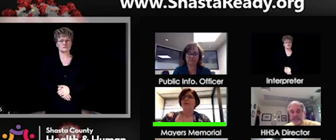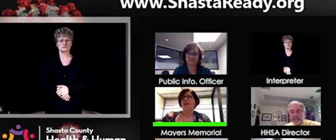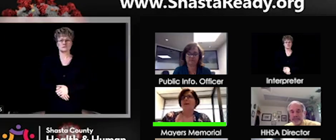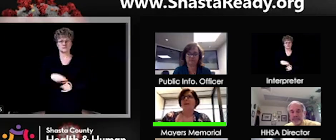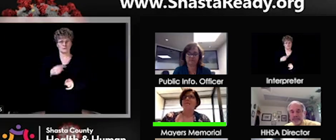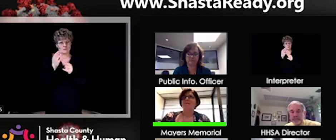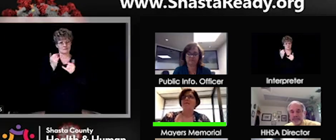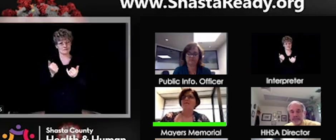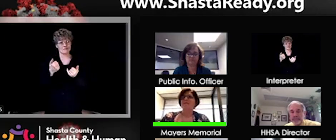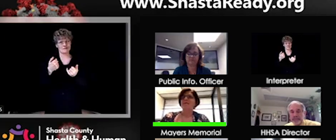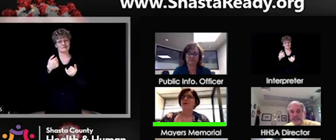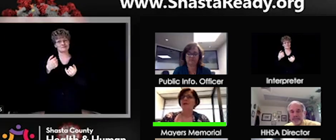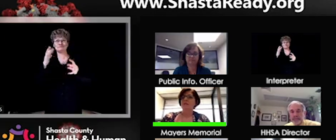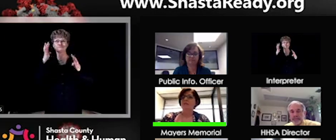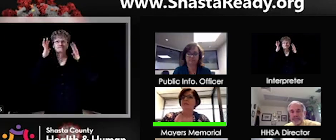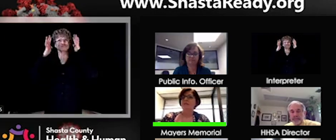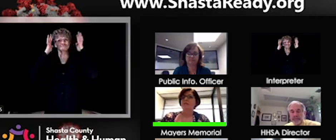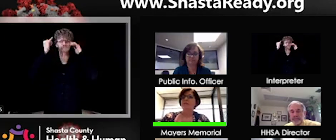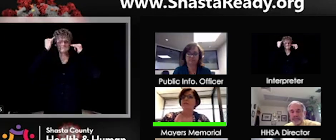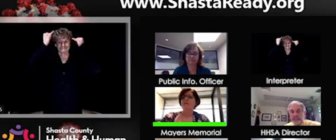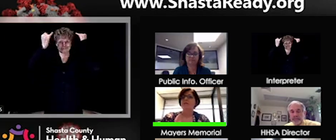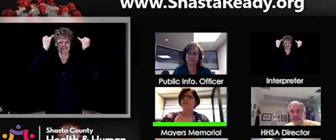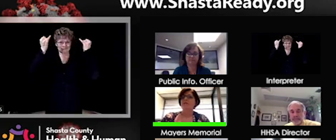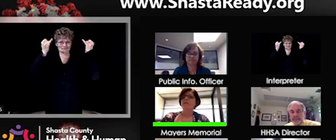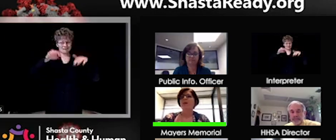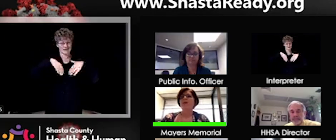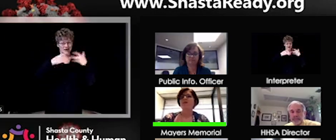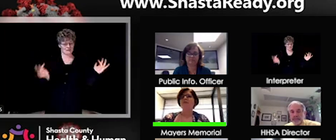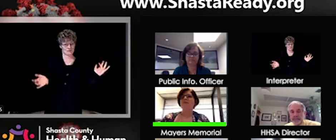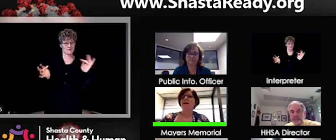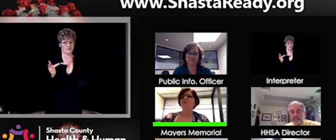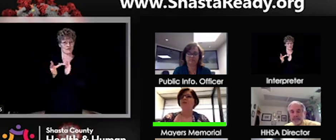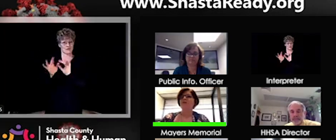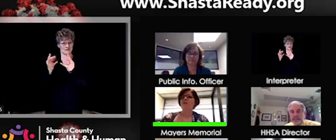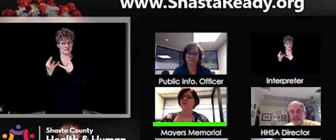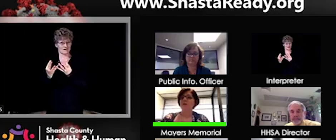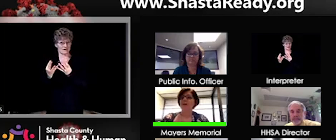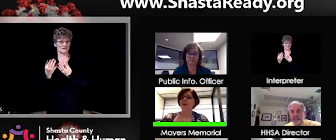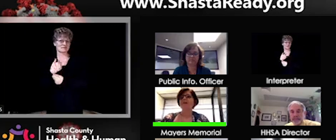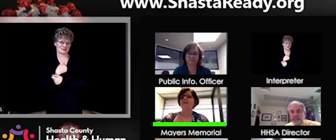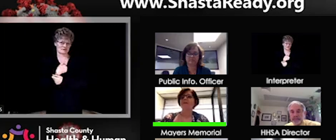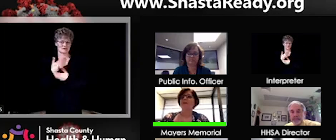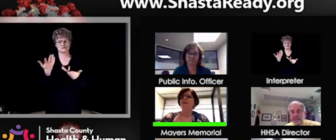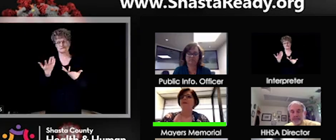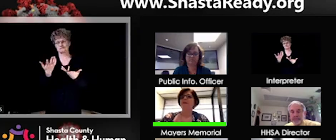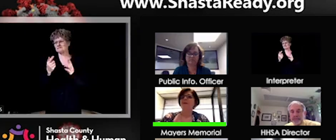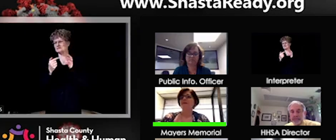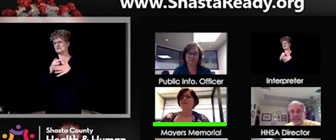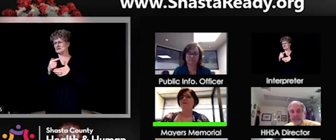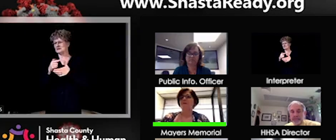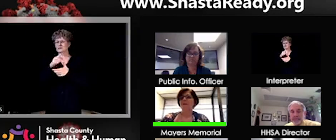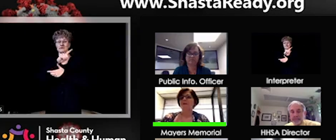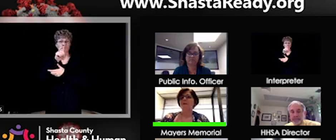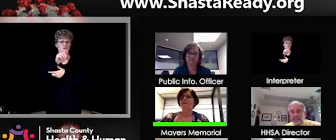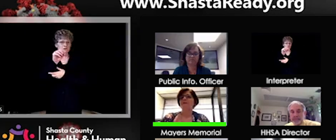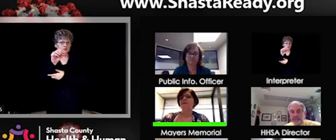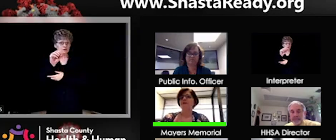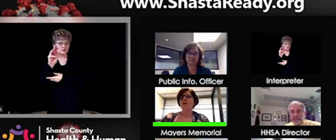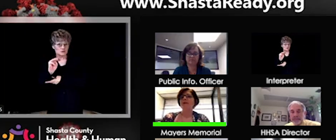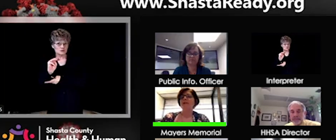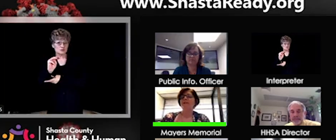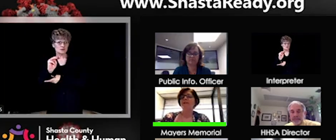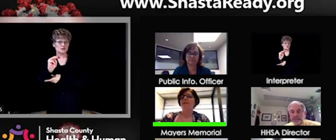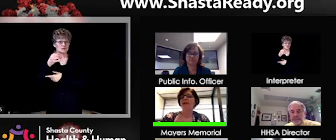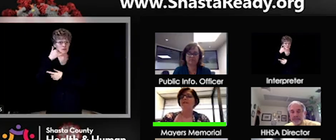to have, you know, some contact with their family members. We do zoom calls. We've had drive through parades. We do things through the